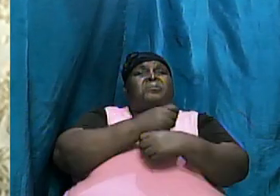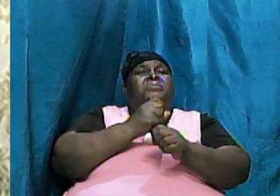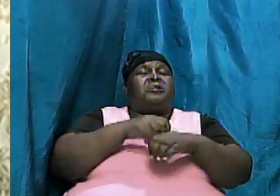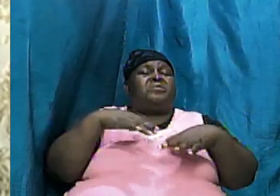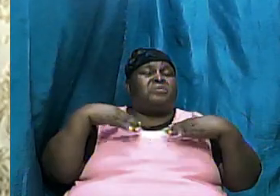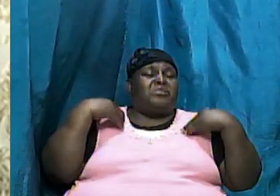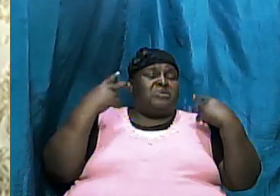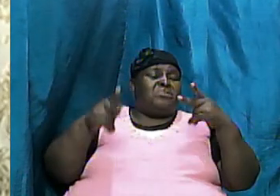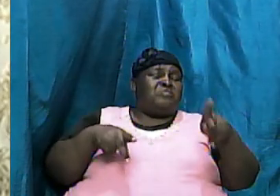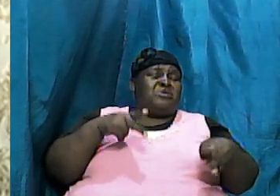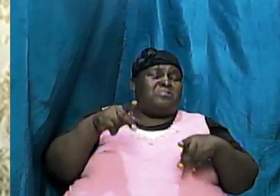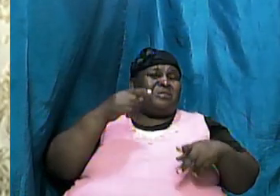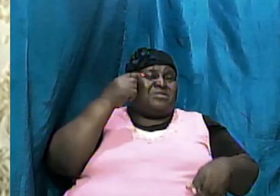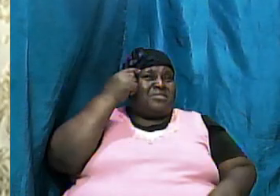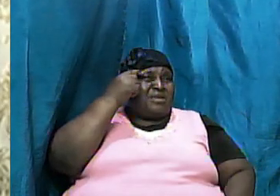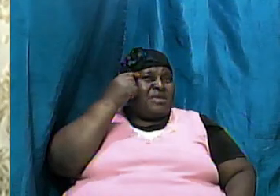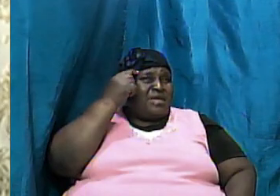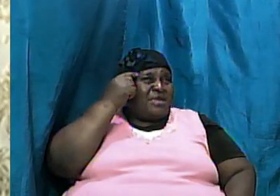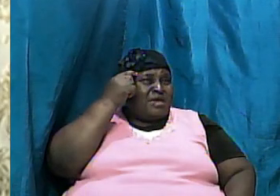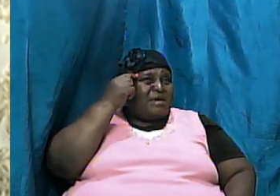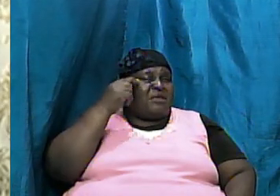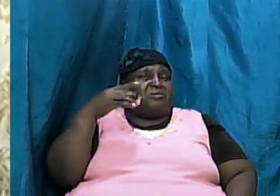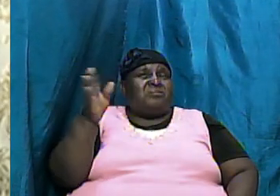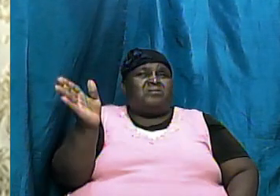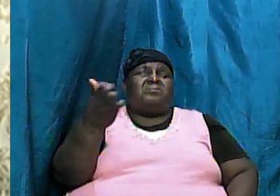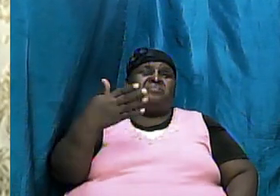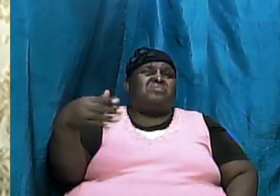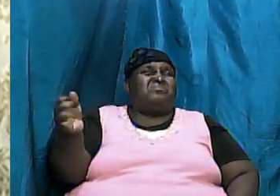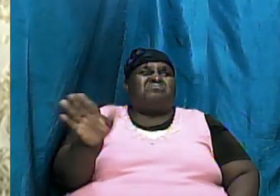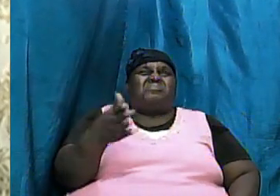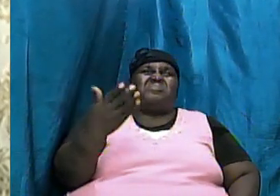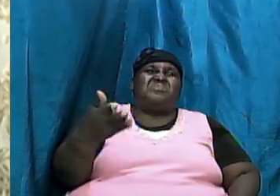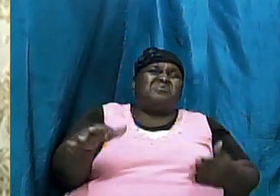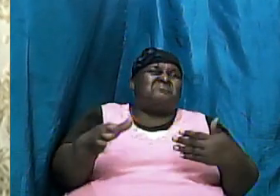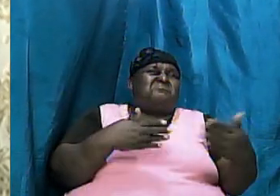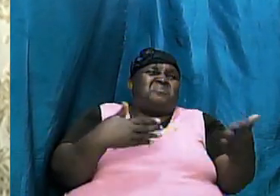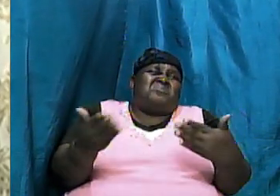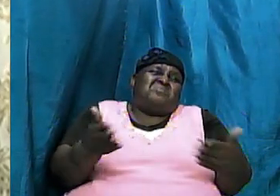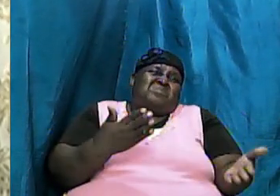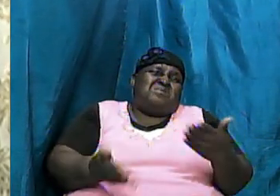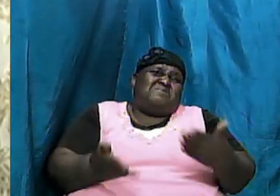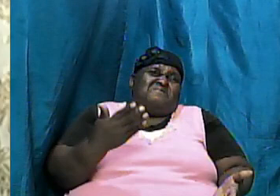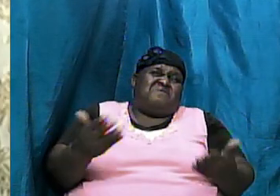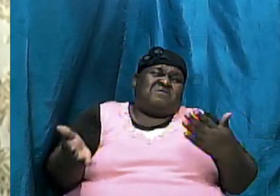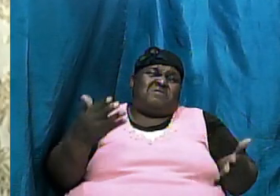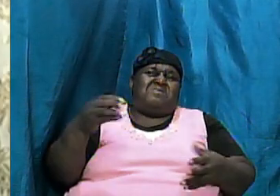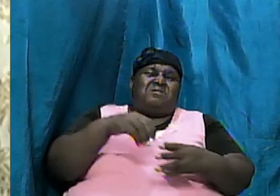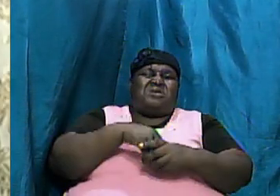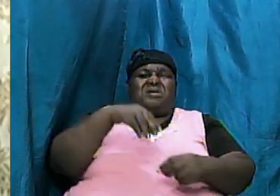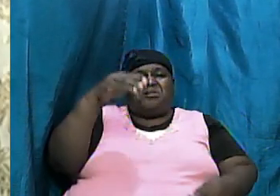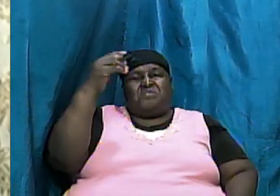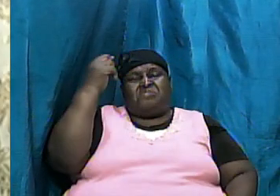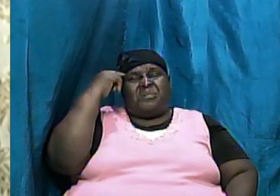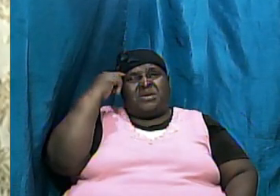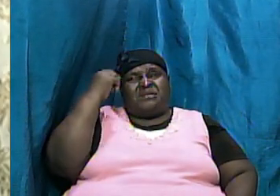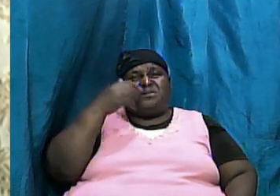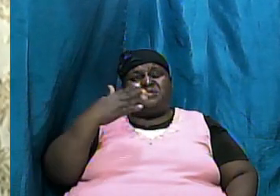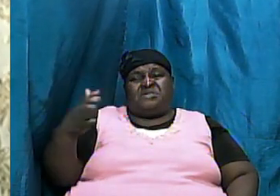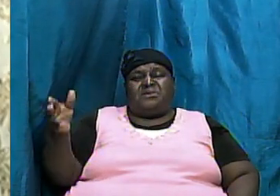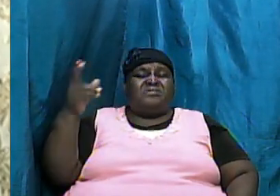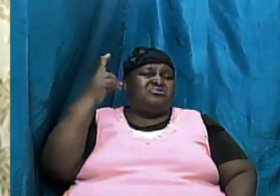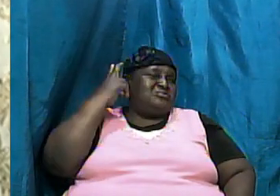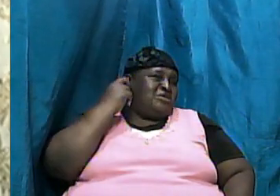think and start to waver in their minds if the things that they have heard about